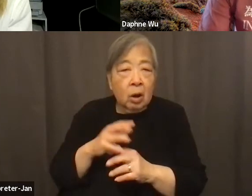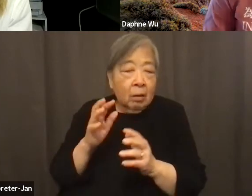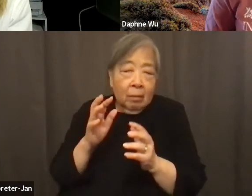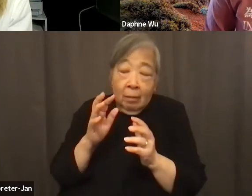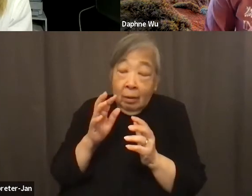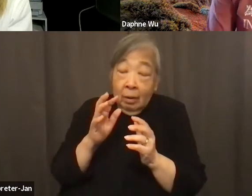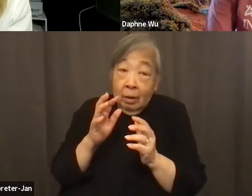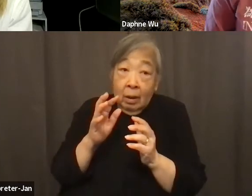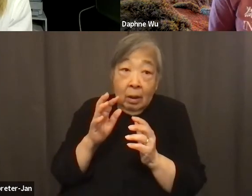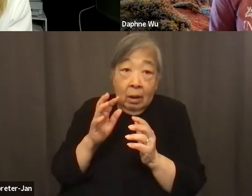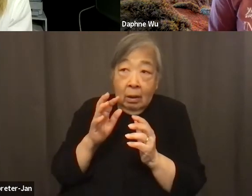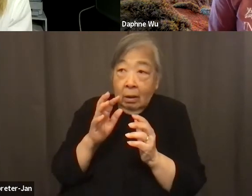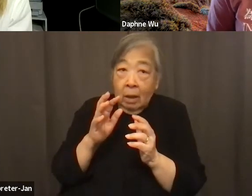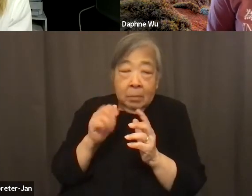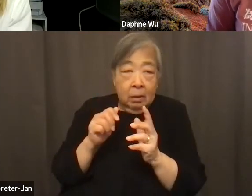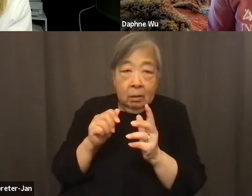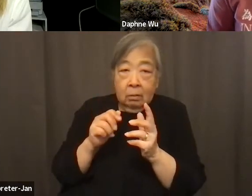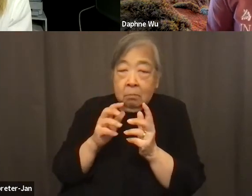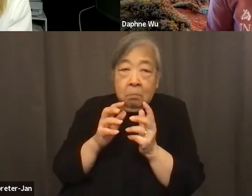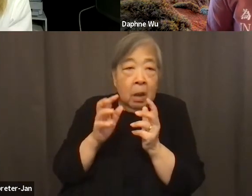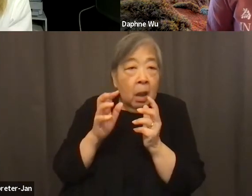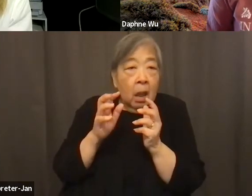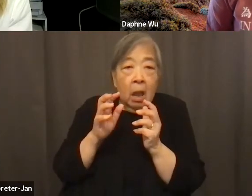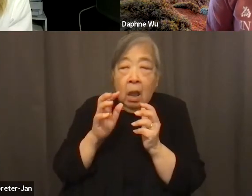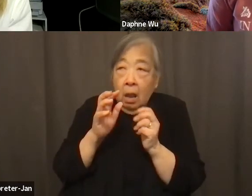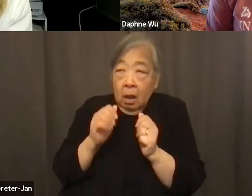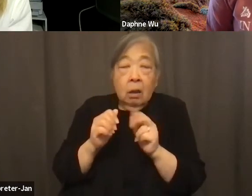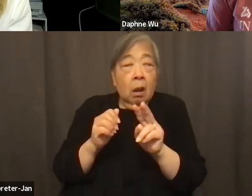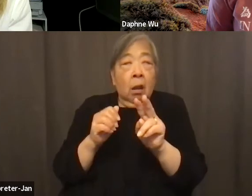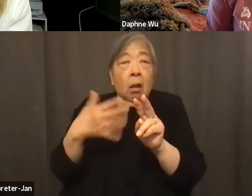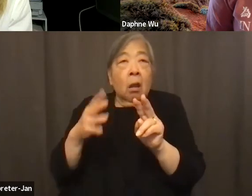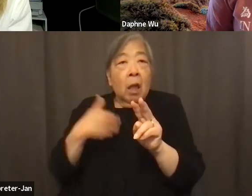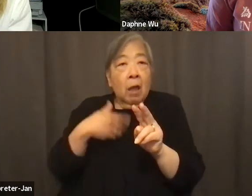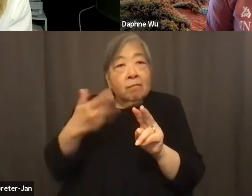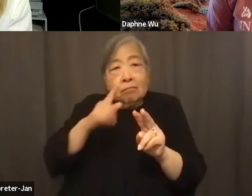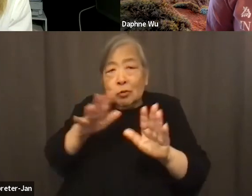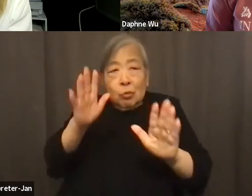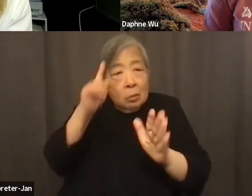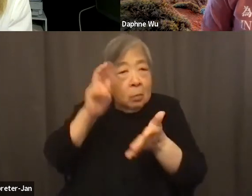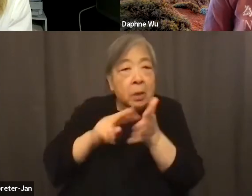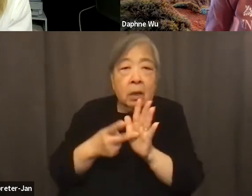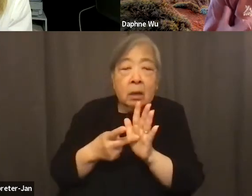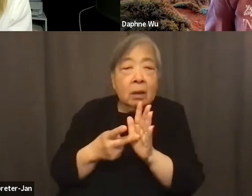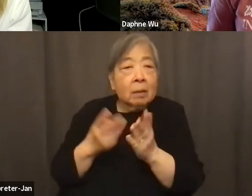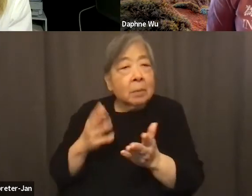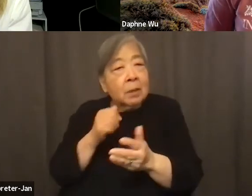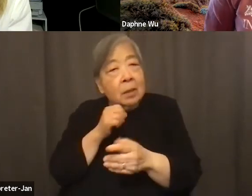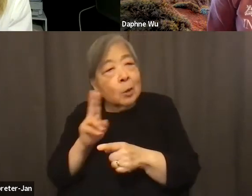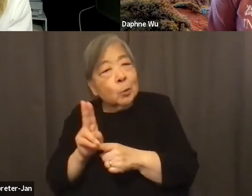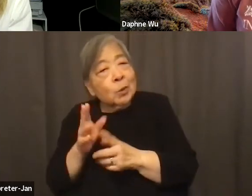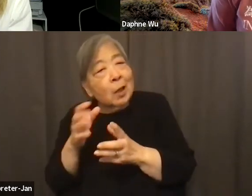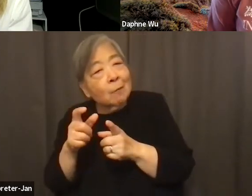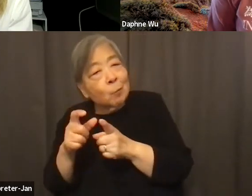speak volumes without saying as many words. And so, so that we want to bring that energy